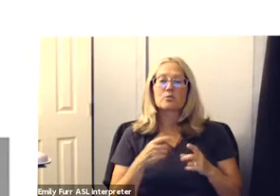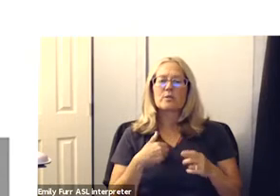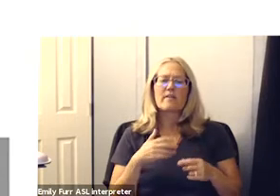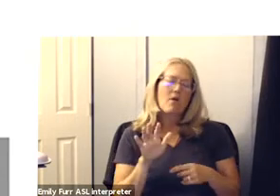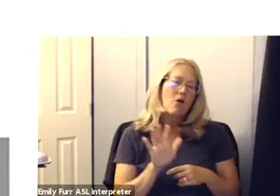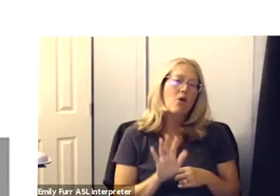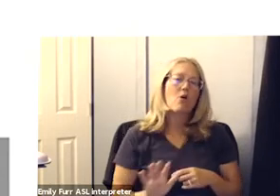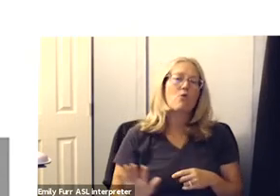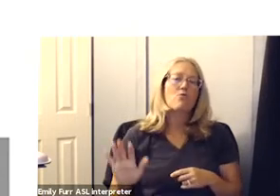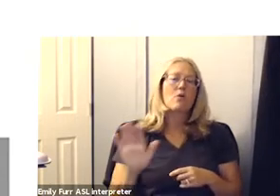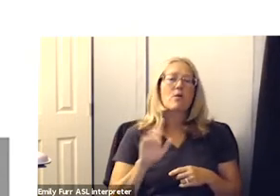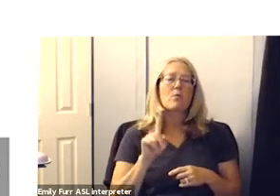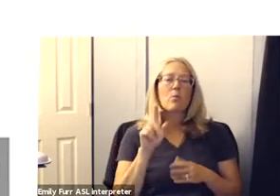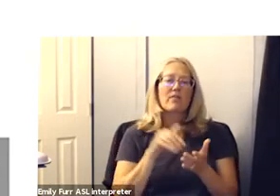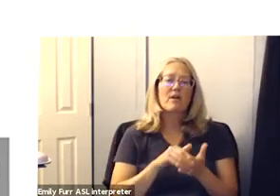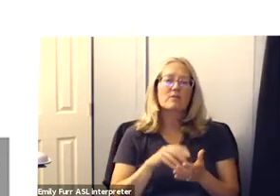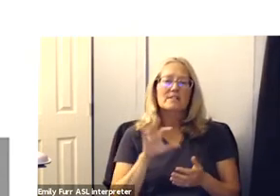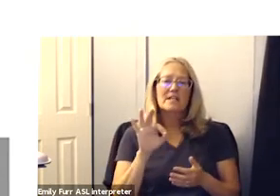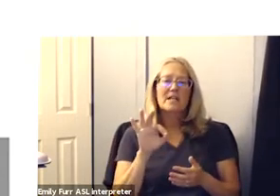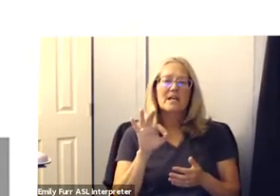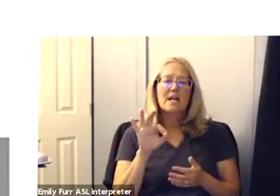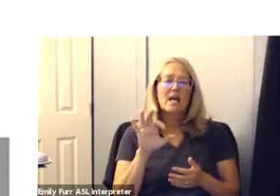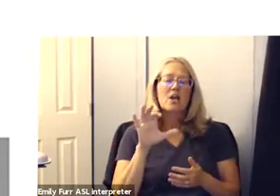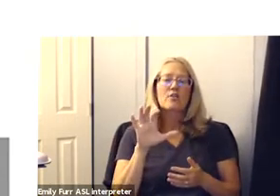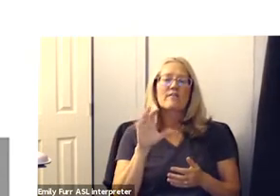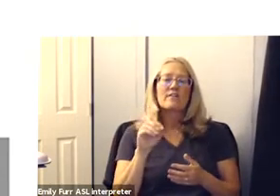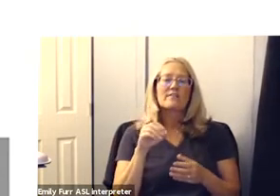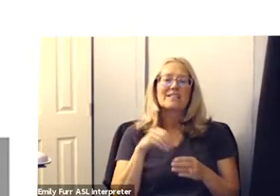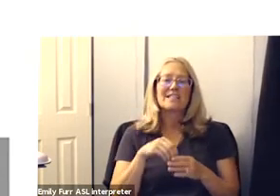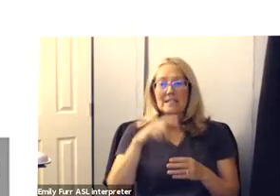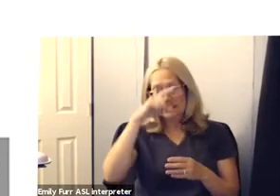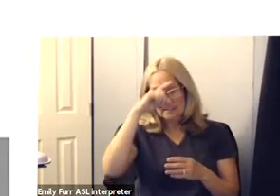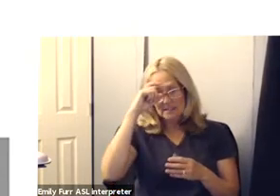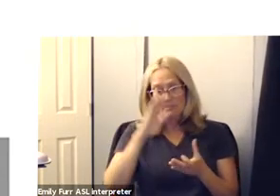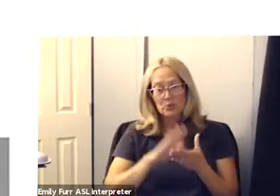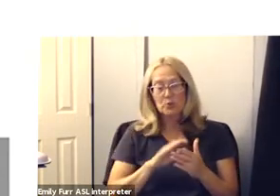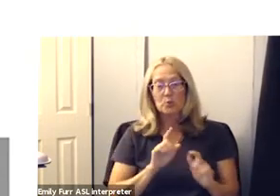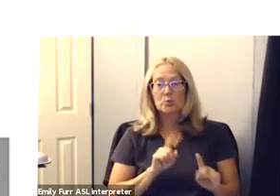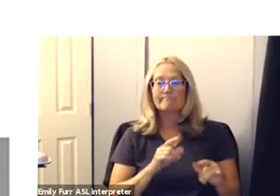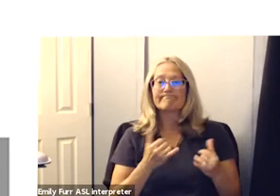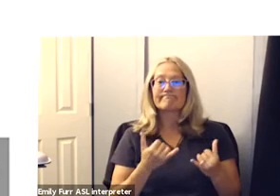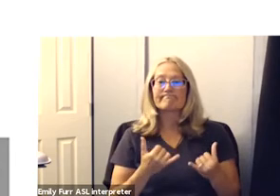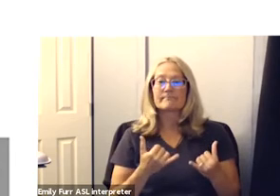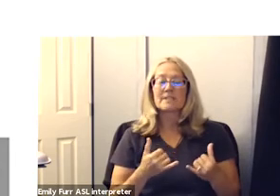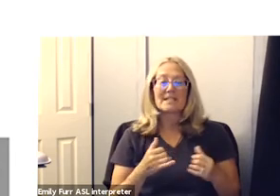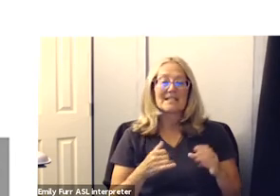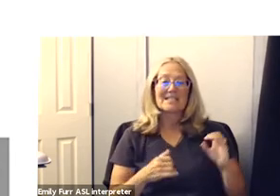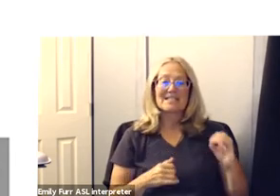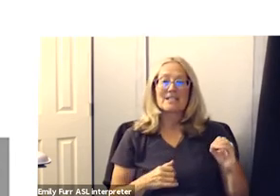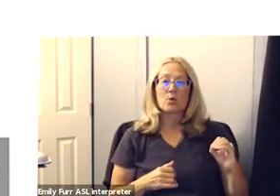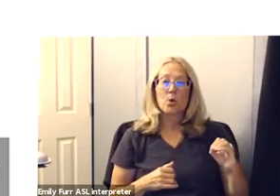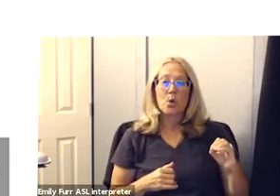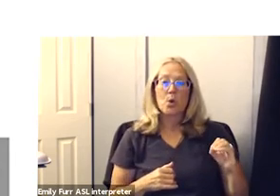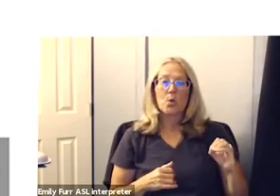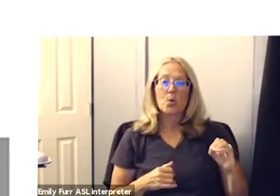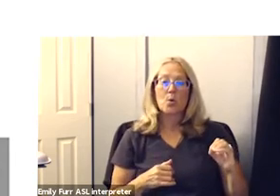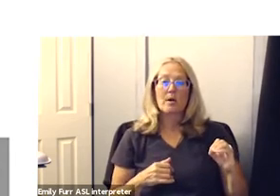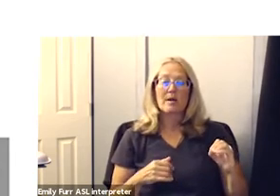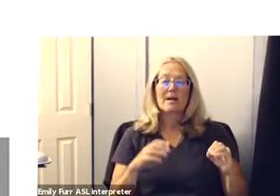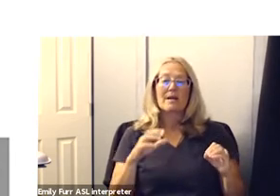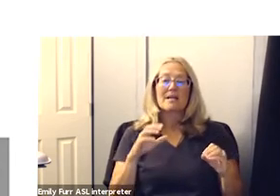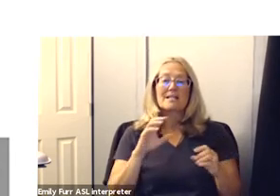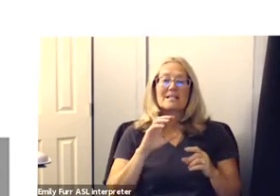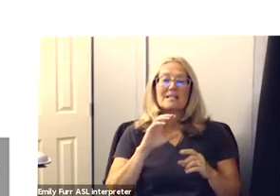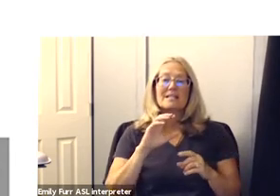1950 students in summer school we had zero known cases of